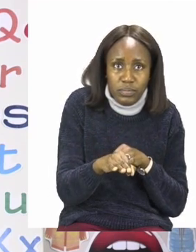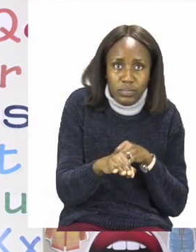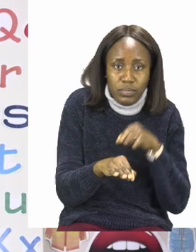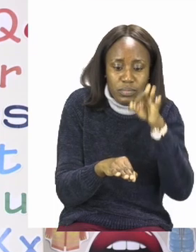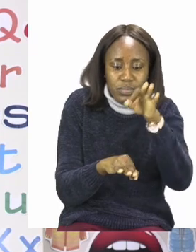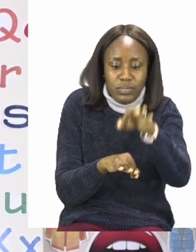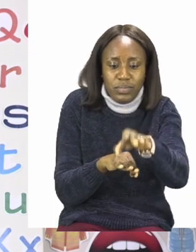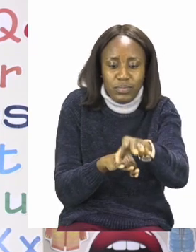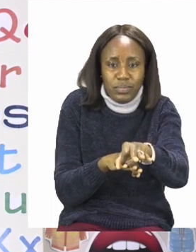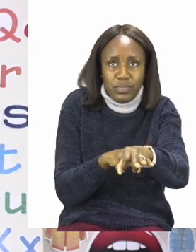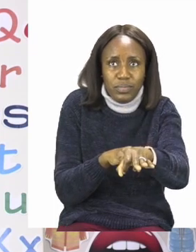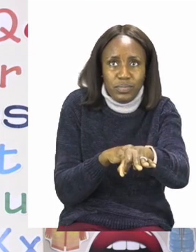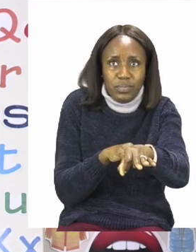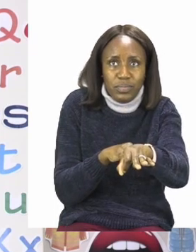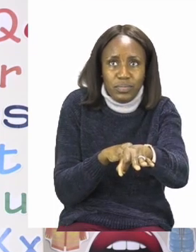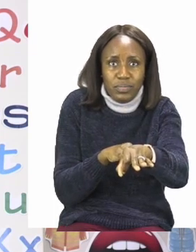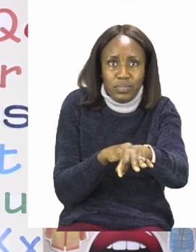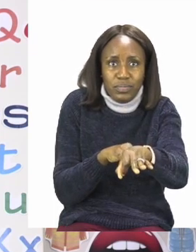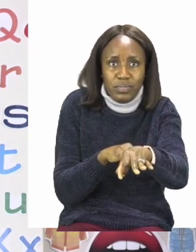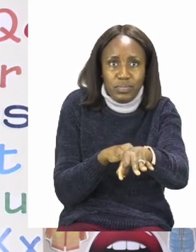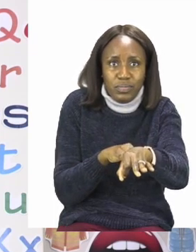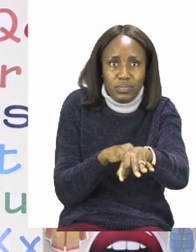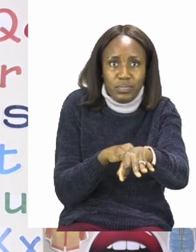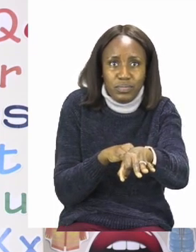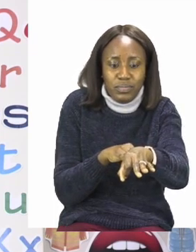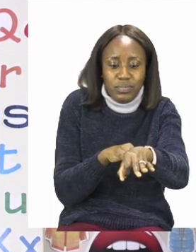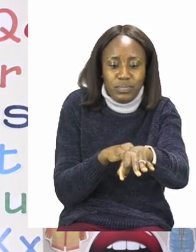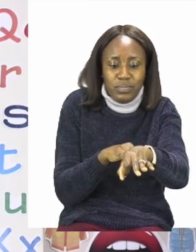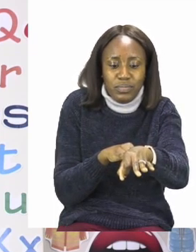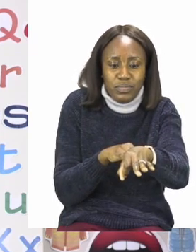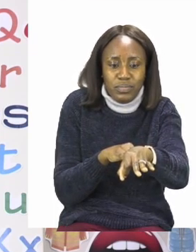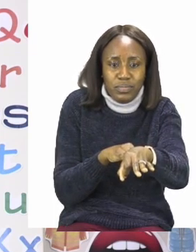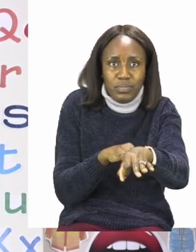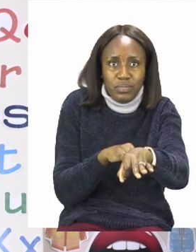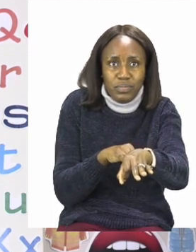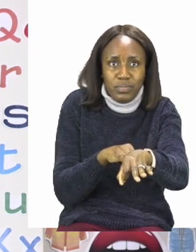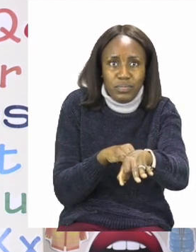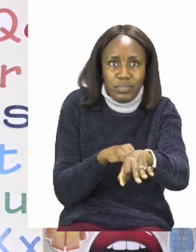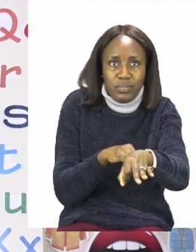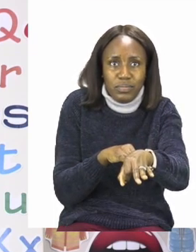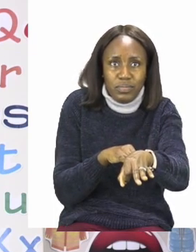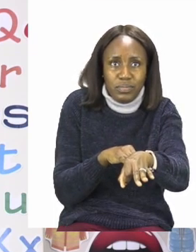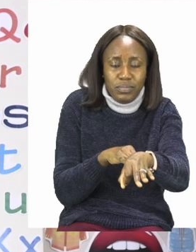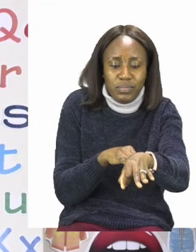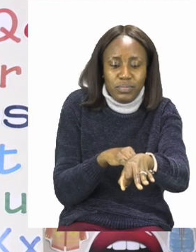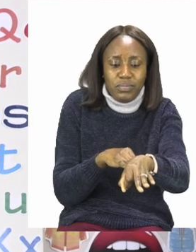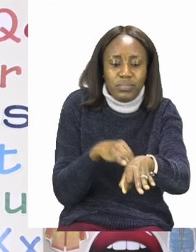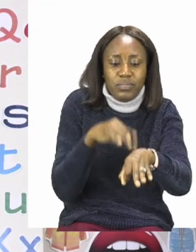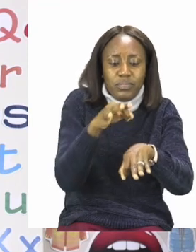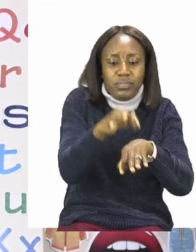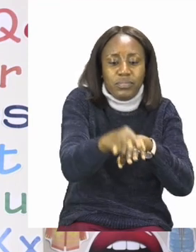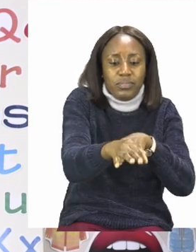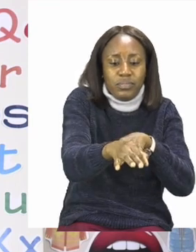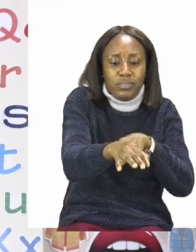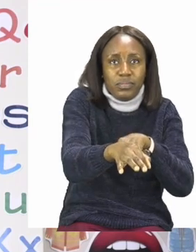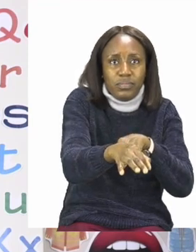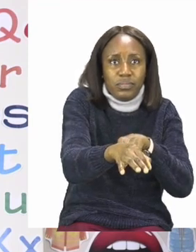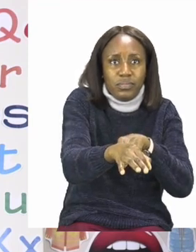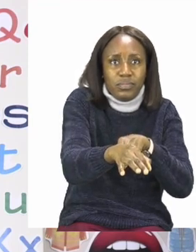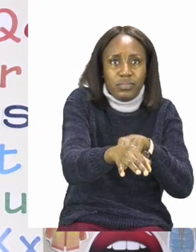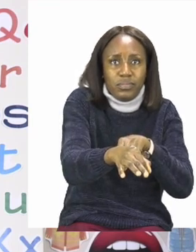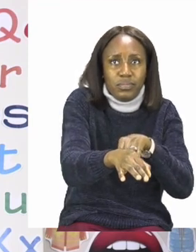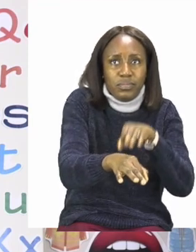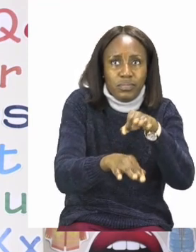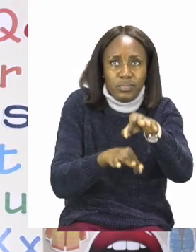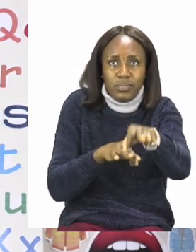Then to measure the next foot, I must step right next to the other foot. So it is